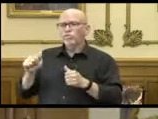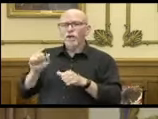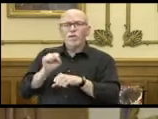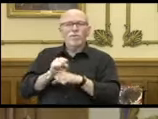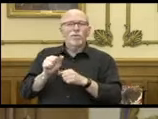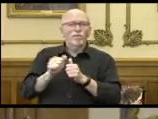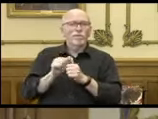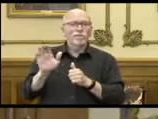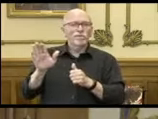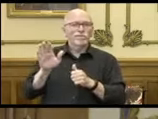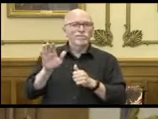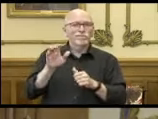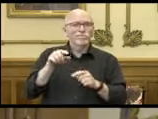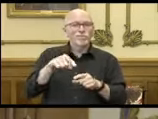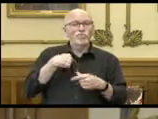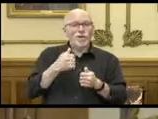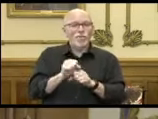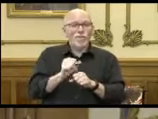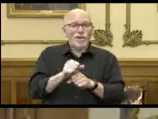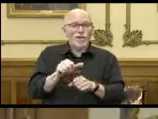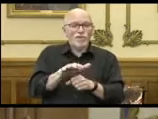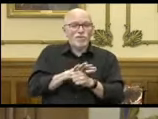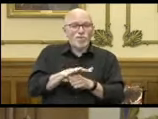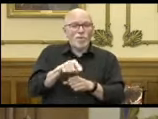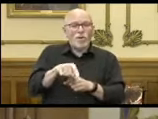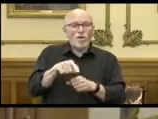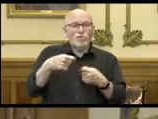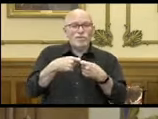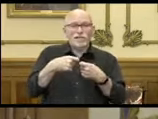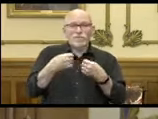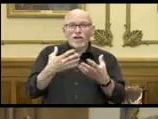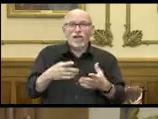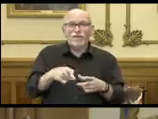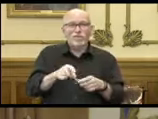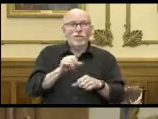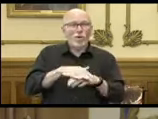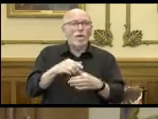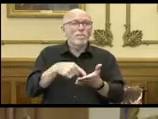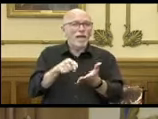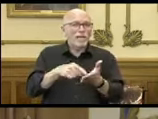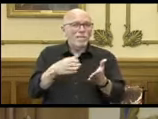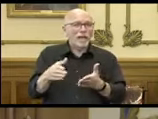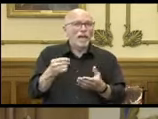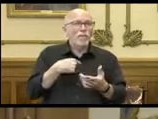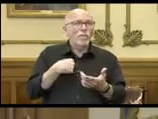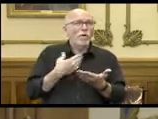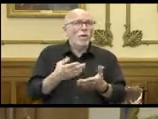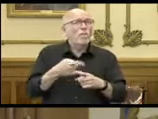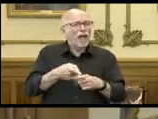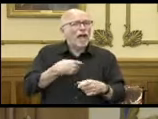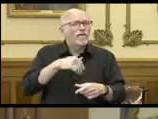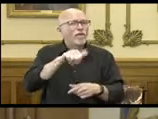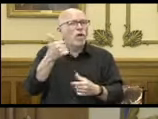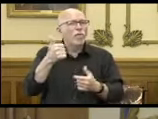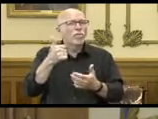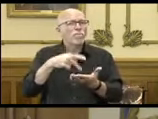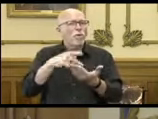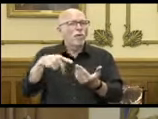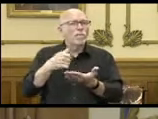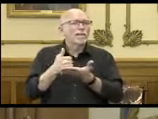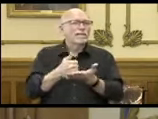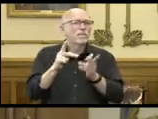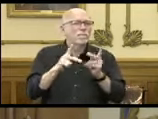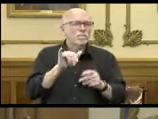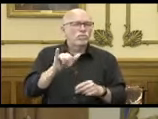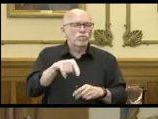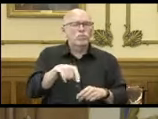utility providers and getting on those payment plans because they're also offering those and many of them also offer other programs to assist. And